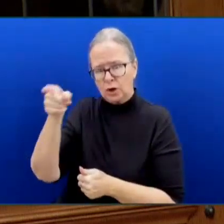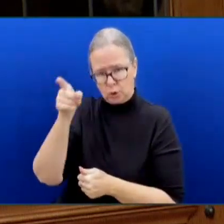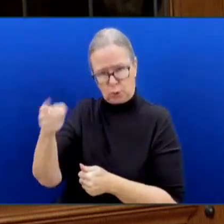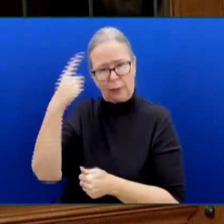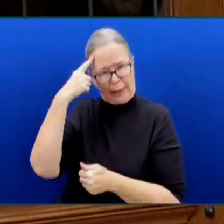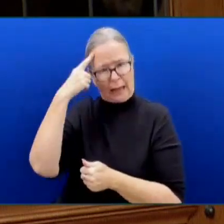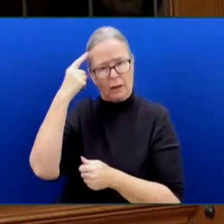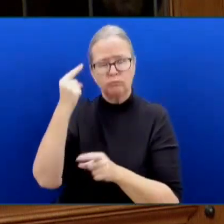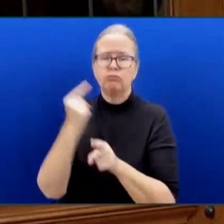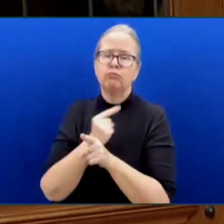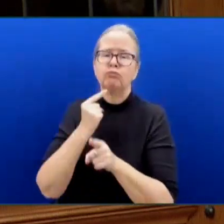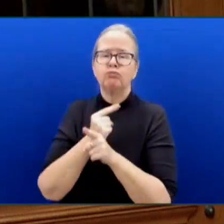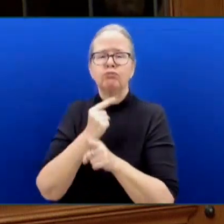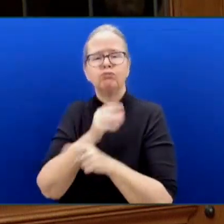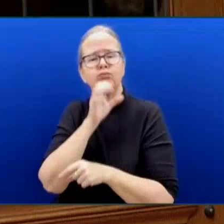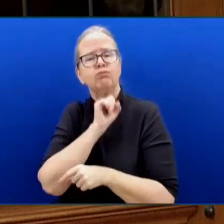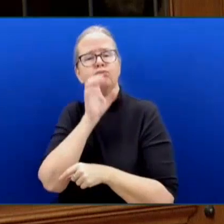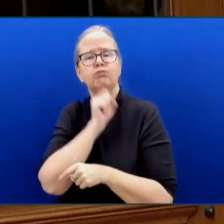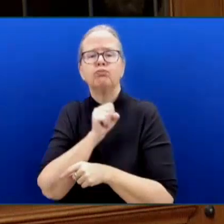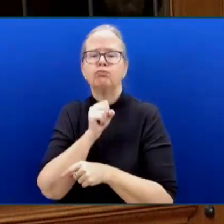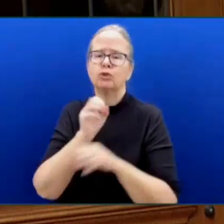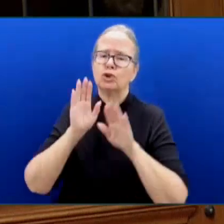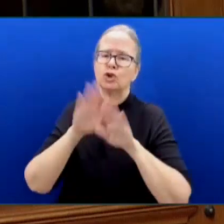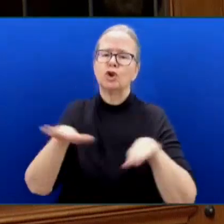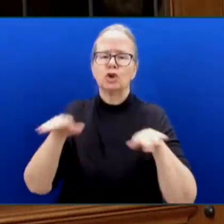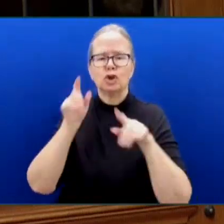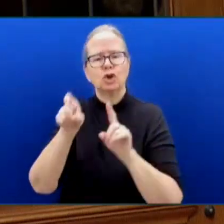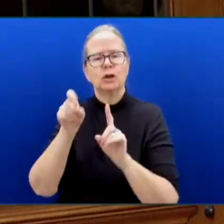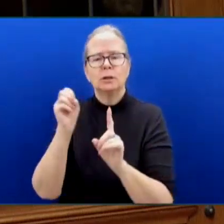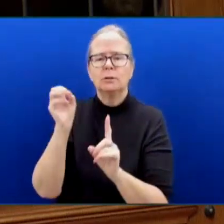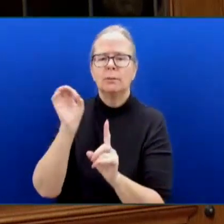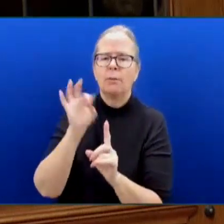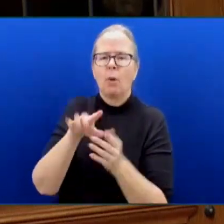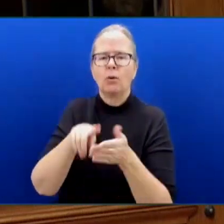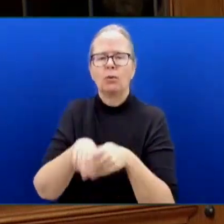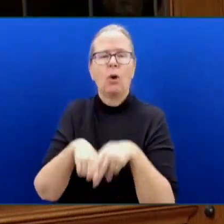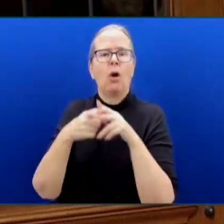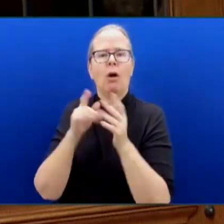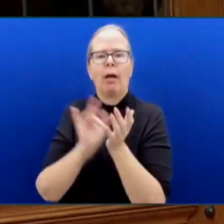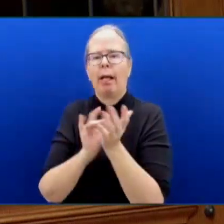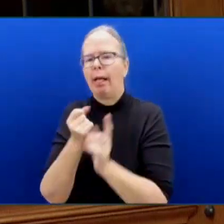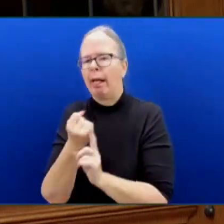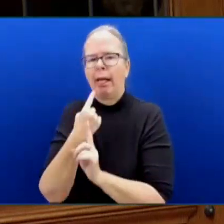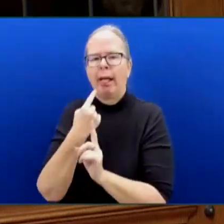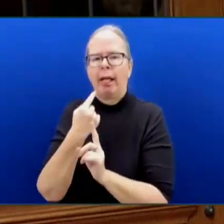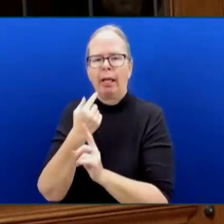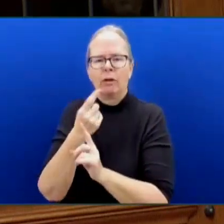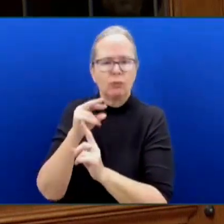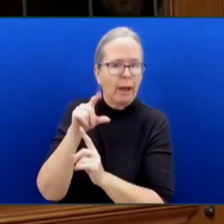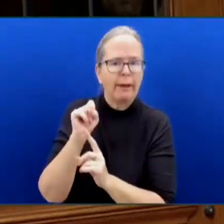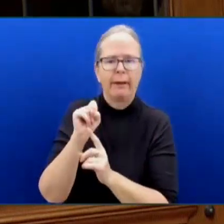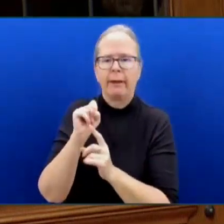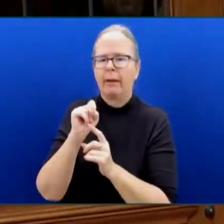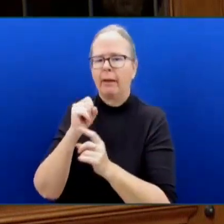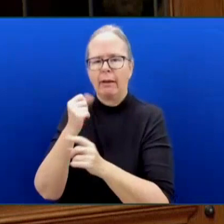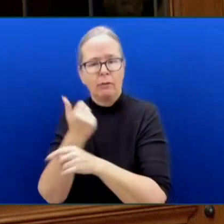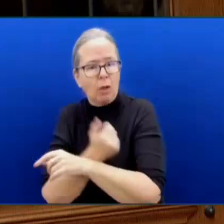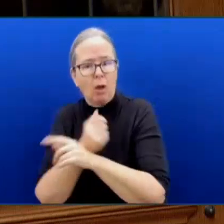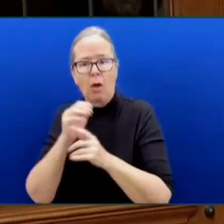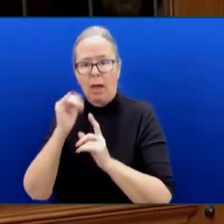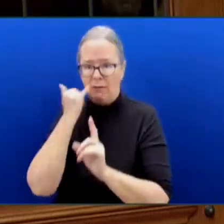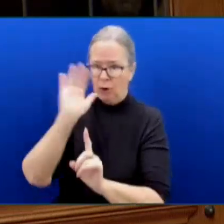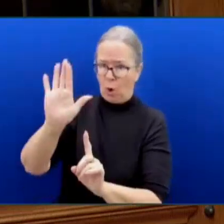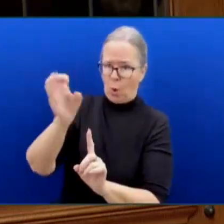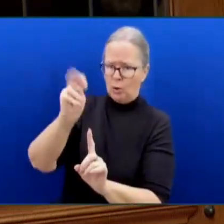streets or school system, and if, God forbid, his own child became addicted to these drugs? Would he encourage them to keep